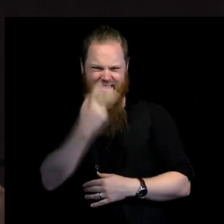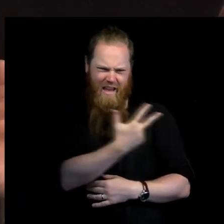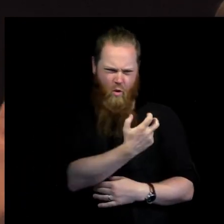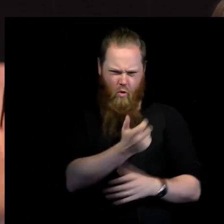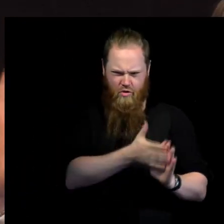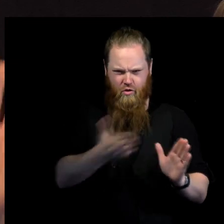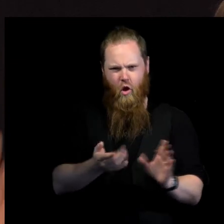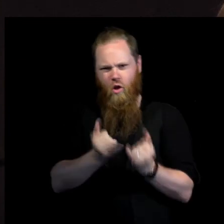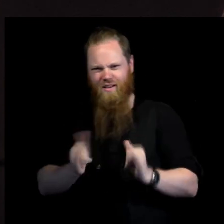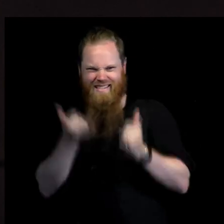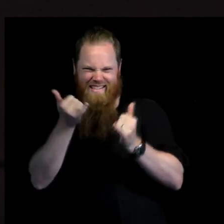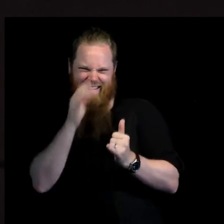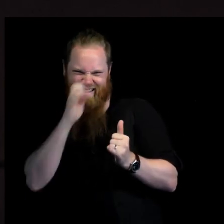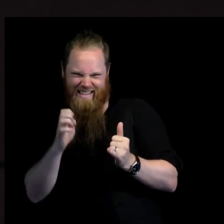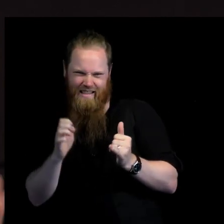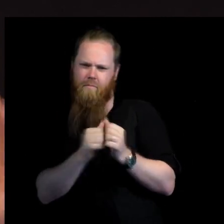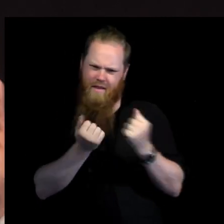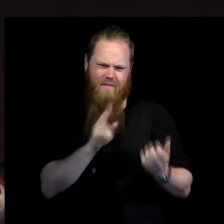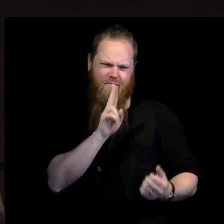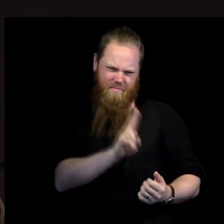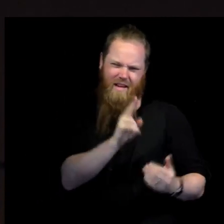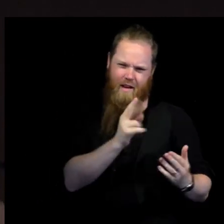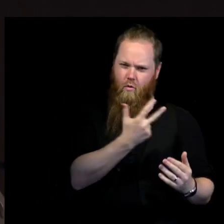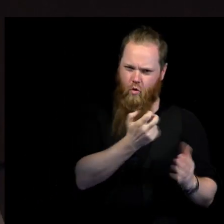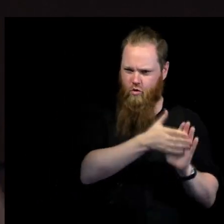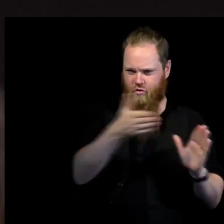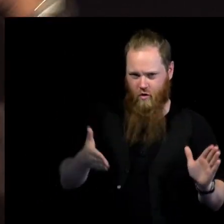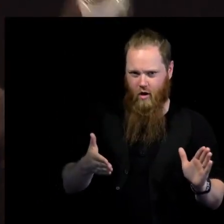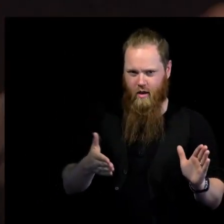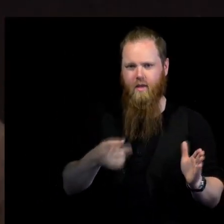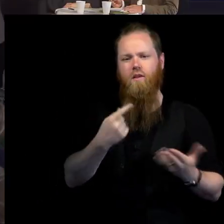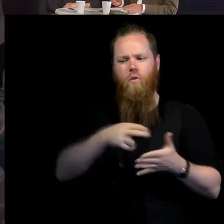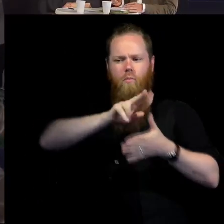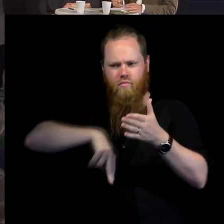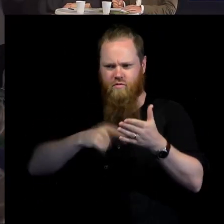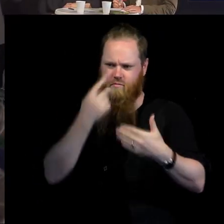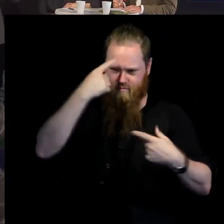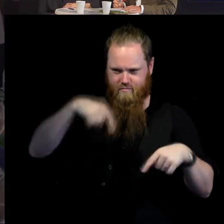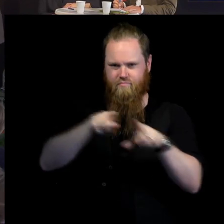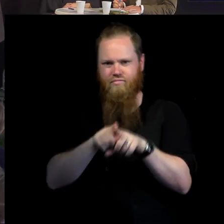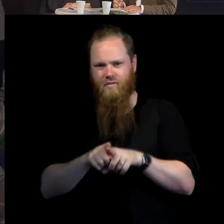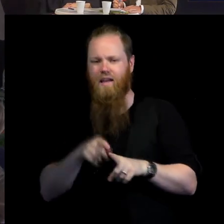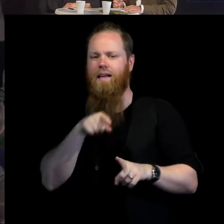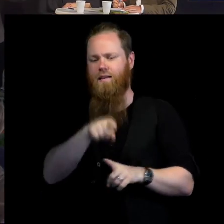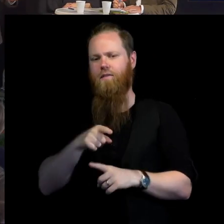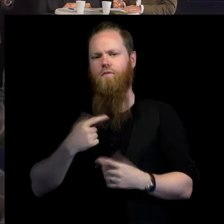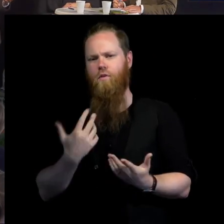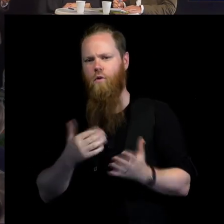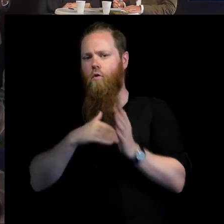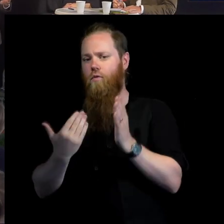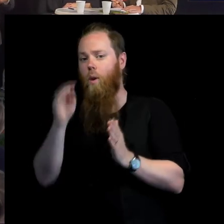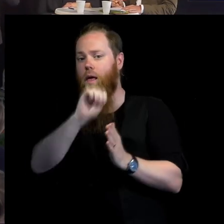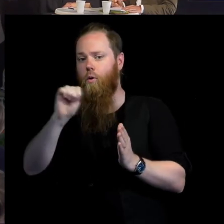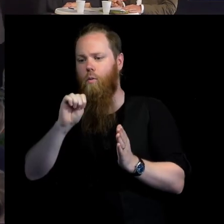early 90s, but let's say in the 80s, they were all directed from Europe towards Africa, basically suggesting ways of